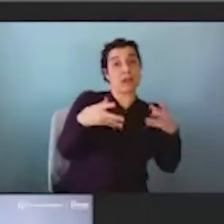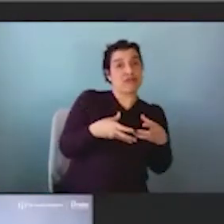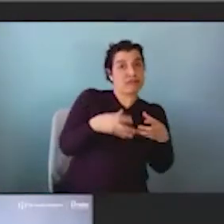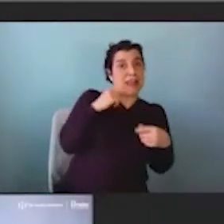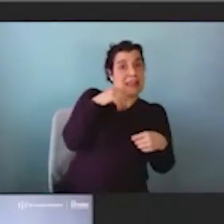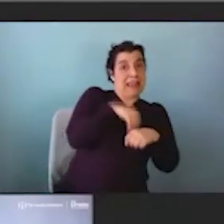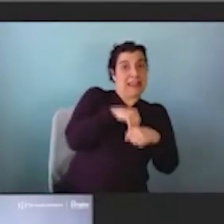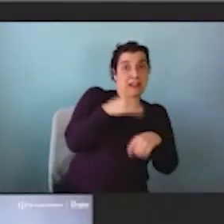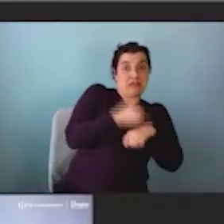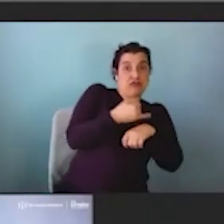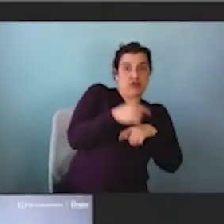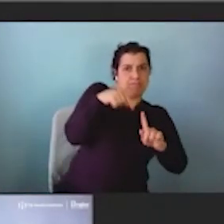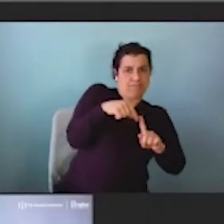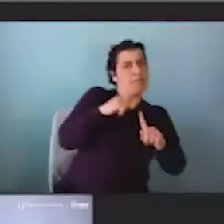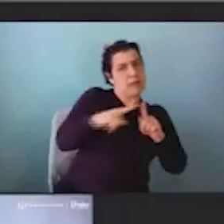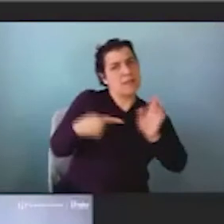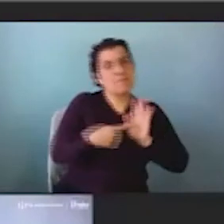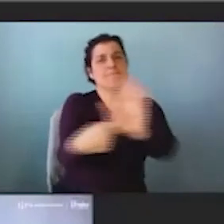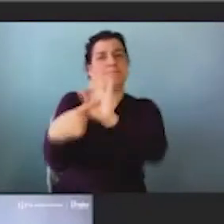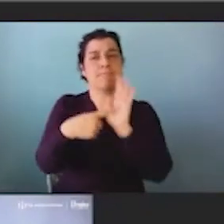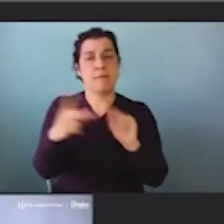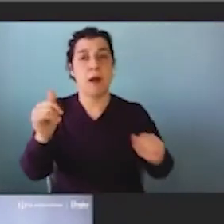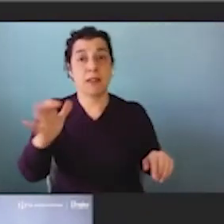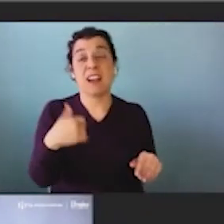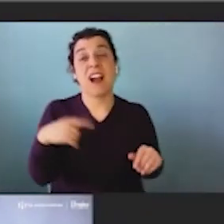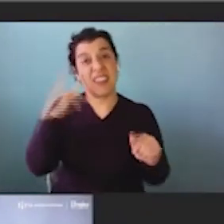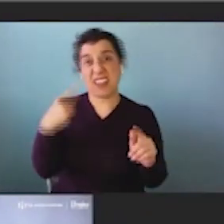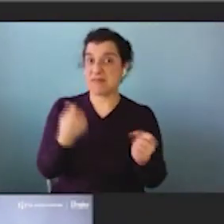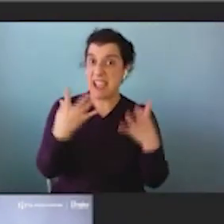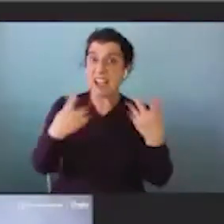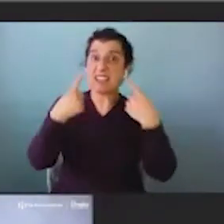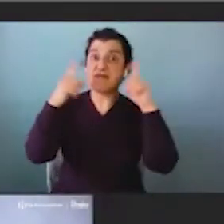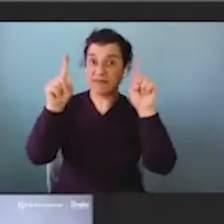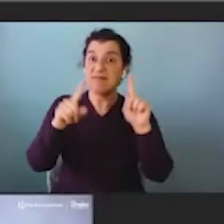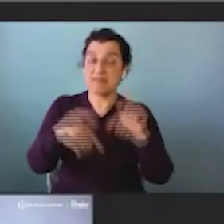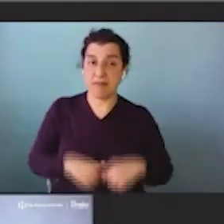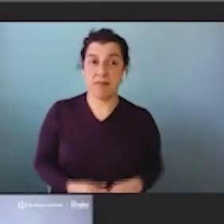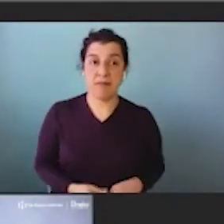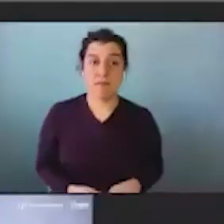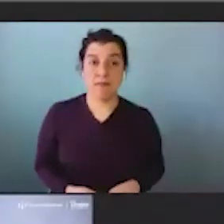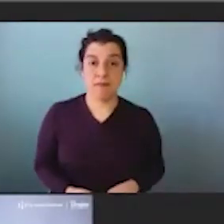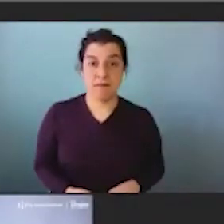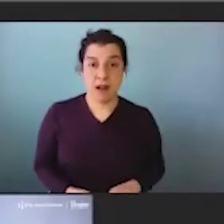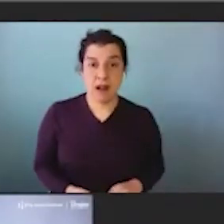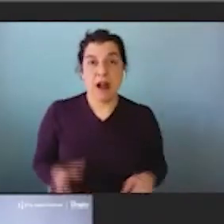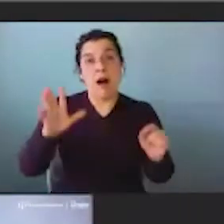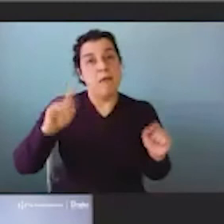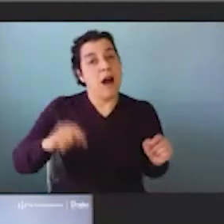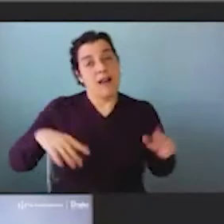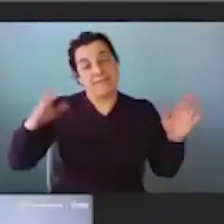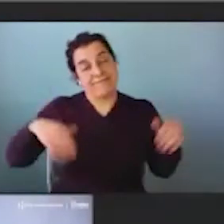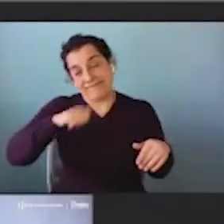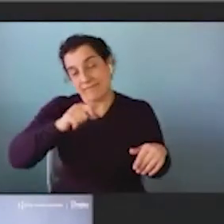I think we've had some great successes and we've had a lot of positive achievements in conversations, but it hasn't been easy